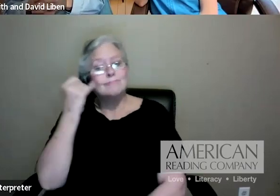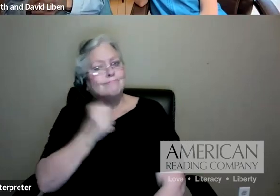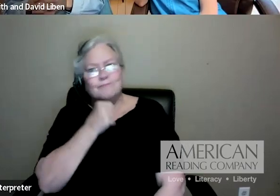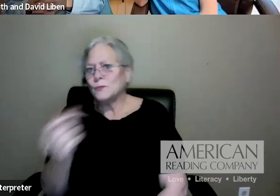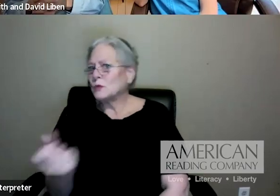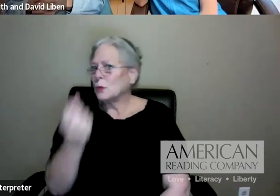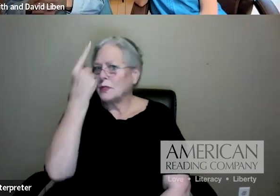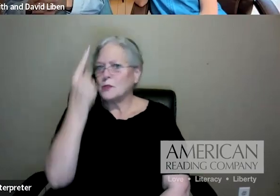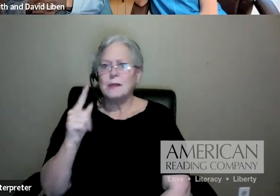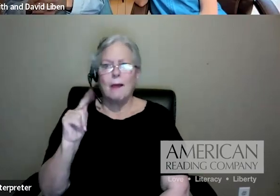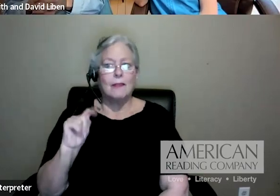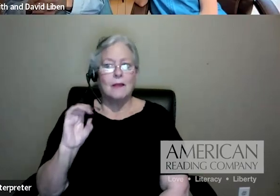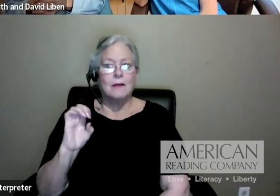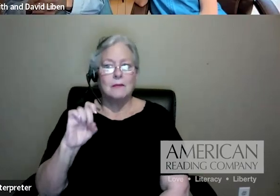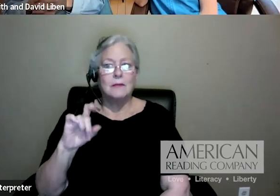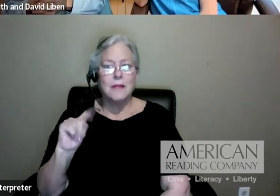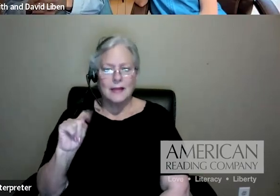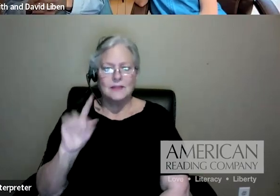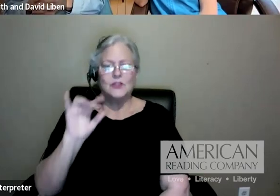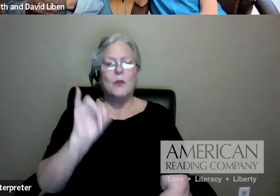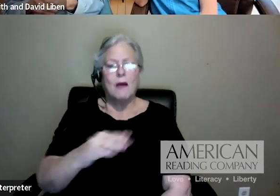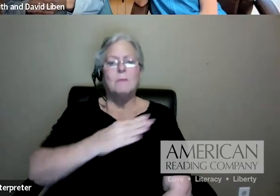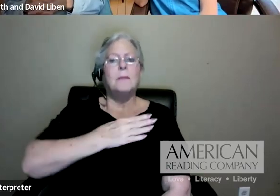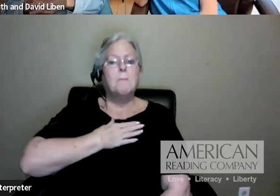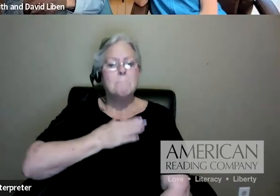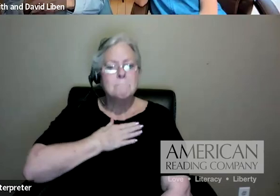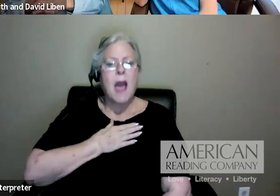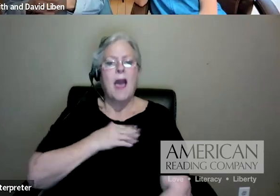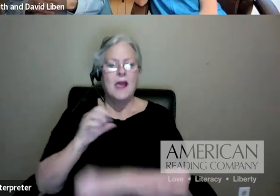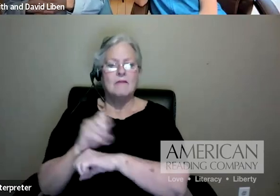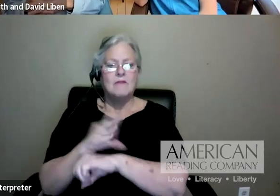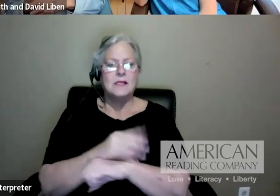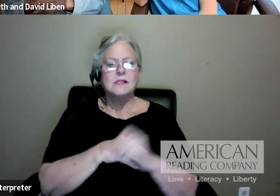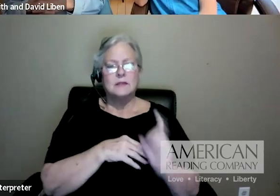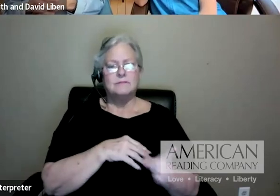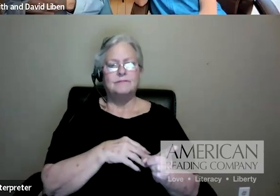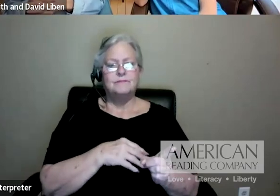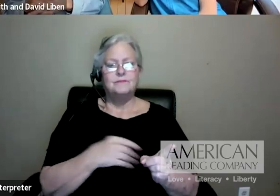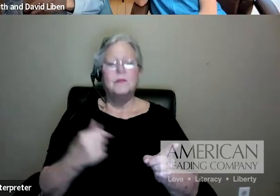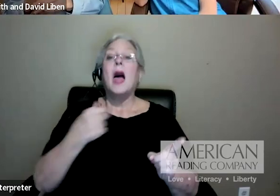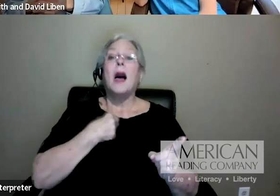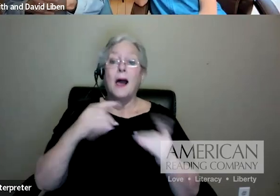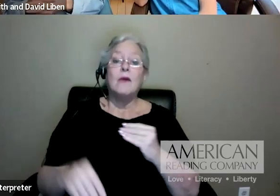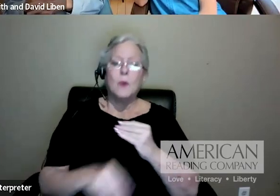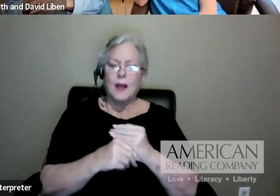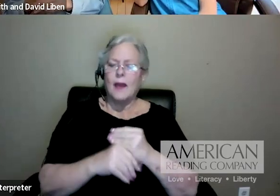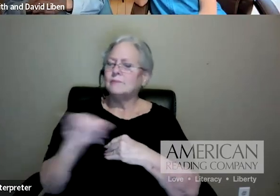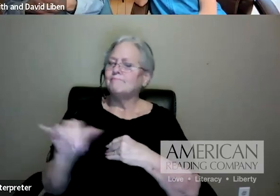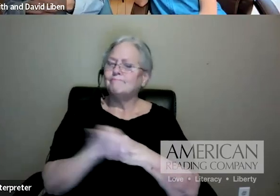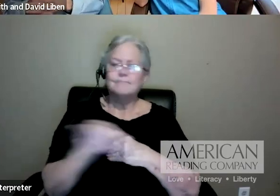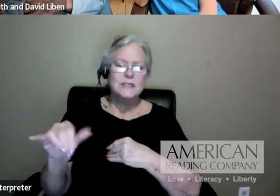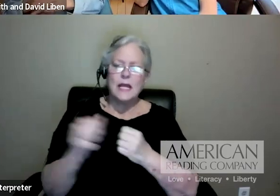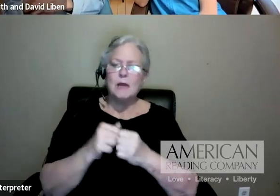So that would be... I think that would be my piece of advice. I would only add to that, it's the same thing with standards. If we try to